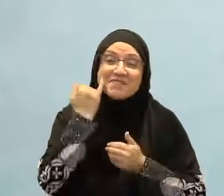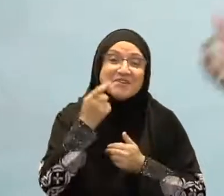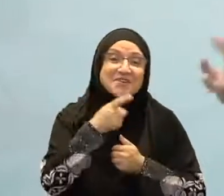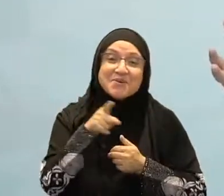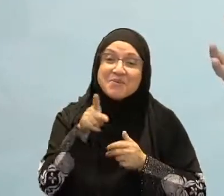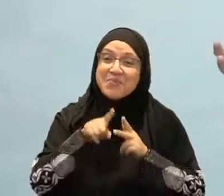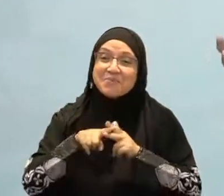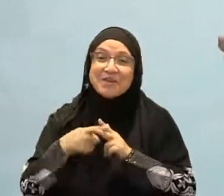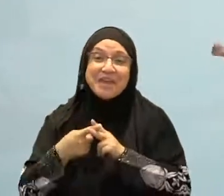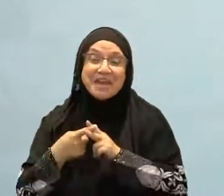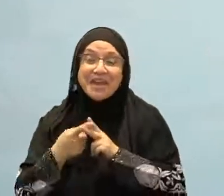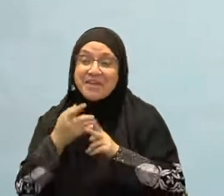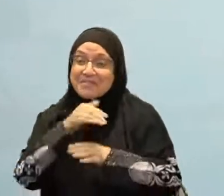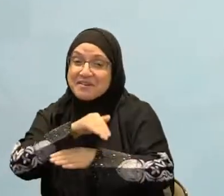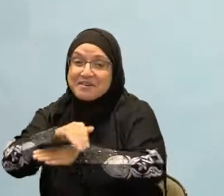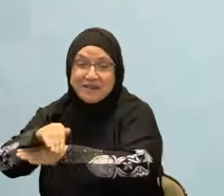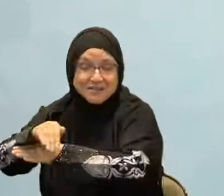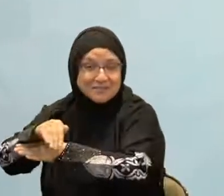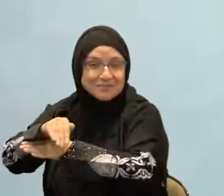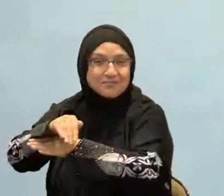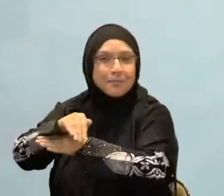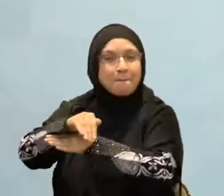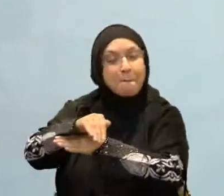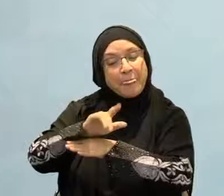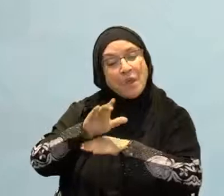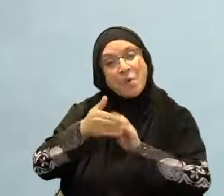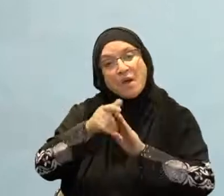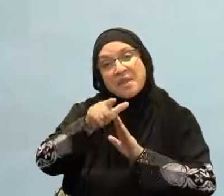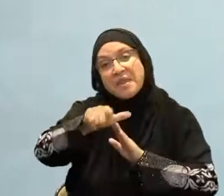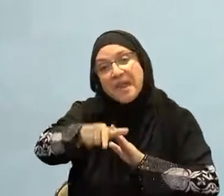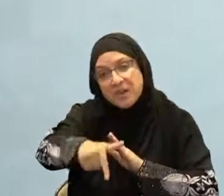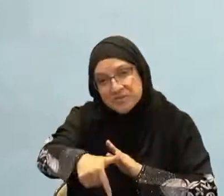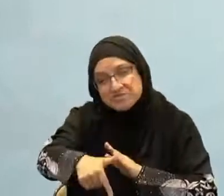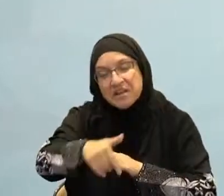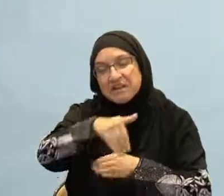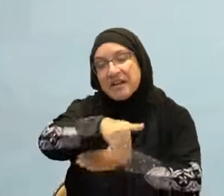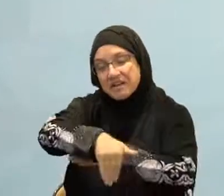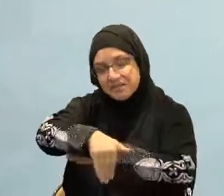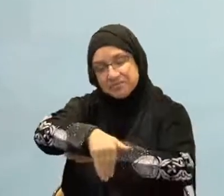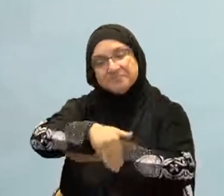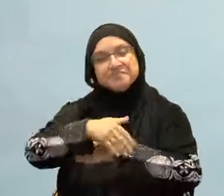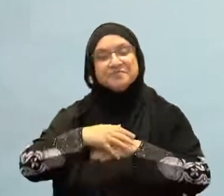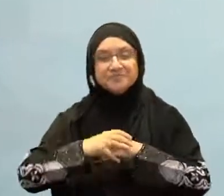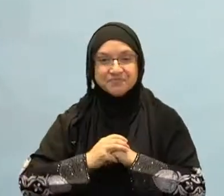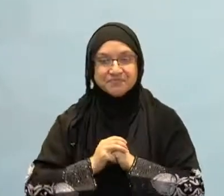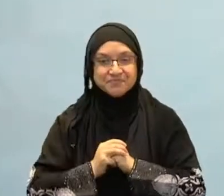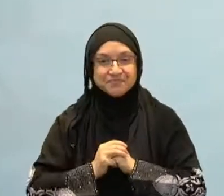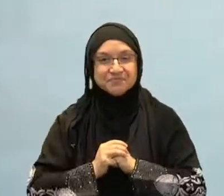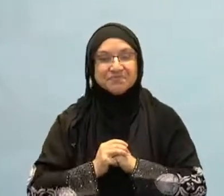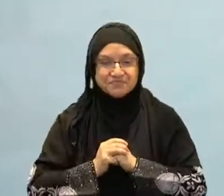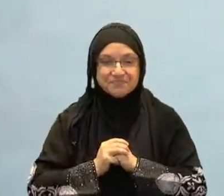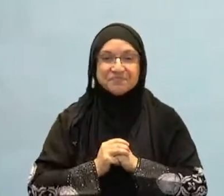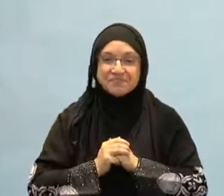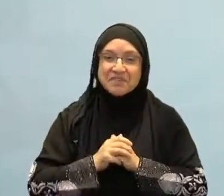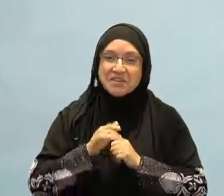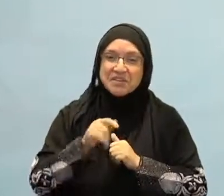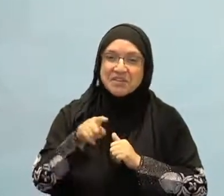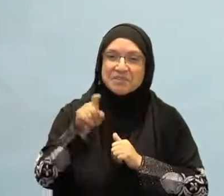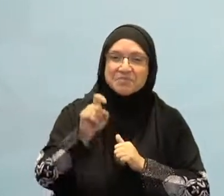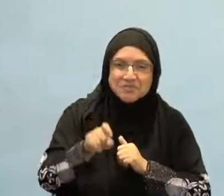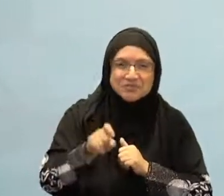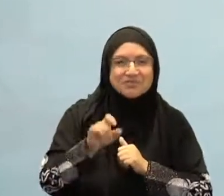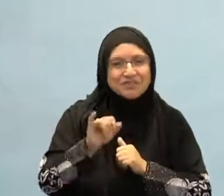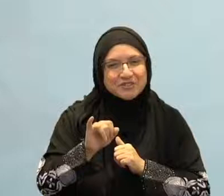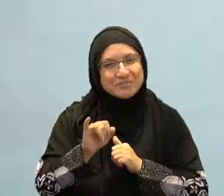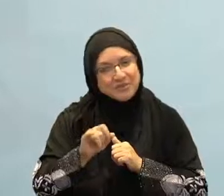most people are still asleep, you can dedicate and allocate that time. And this is where we find this idea of what it means to have